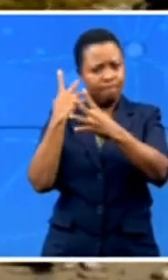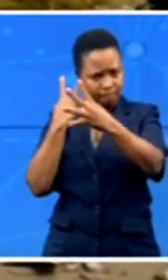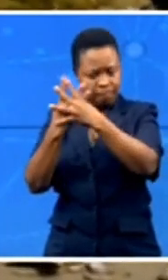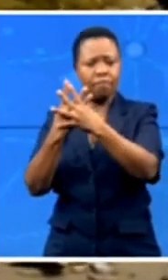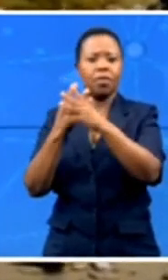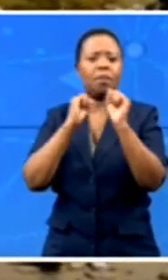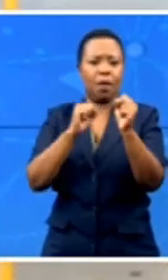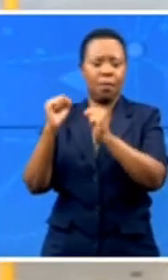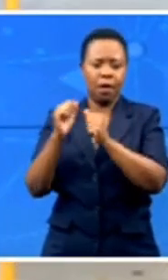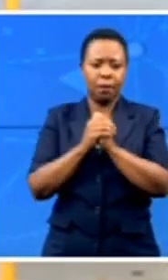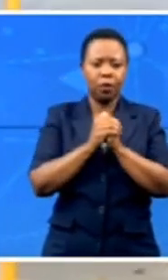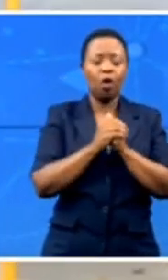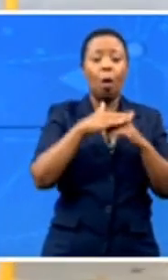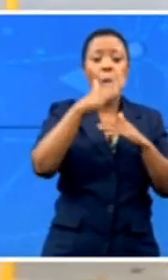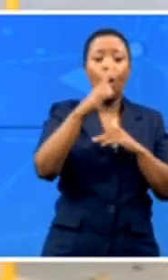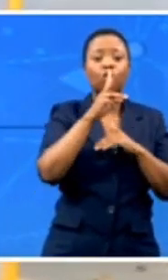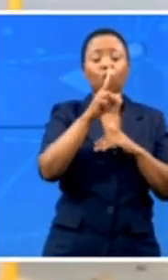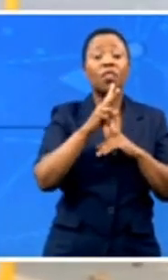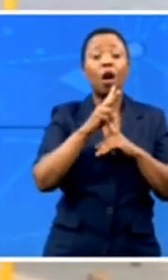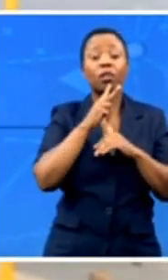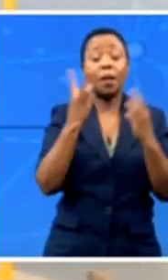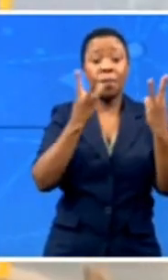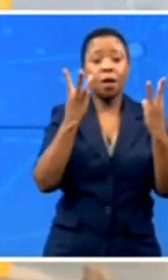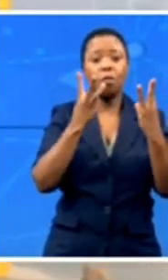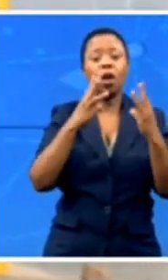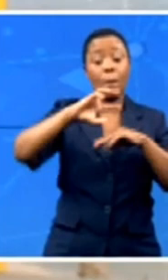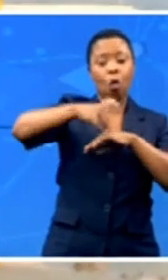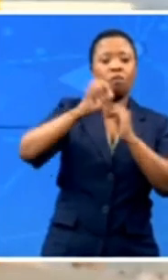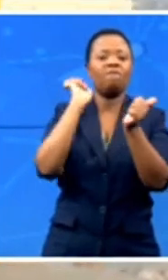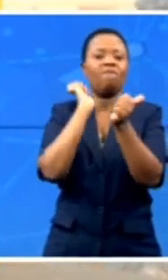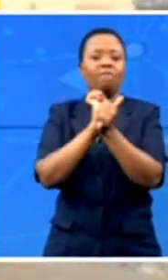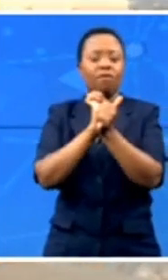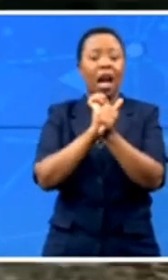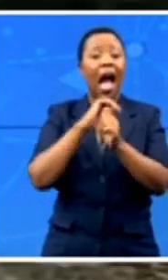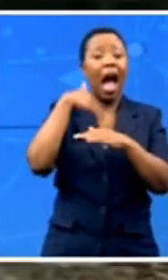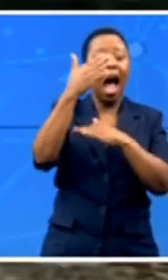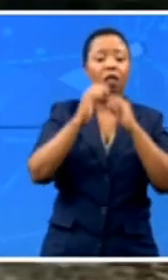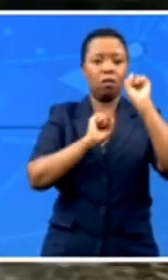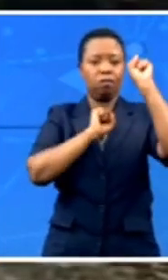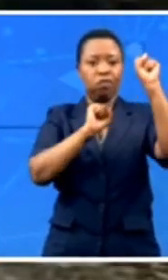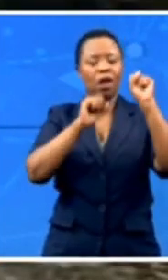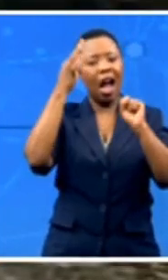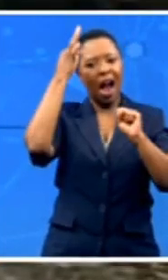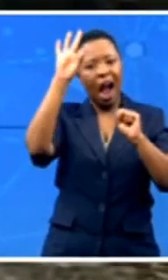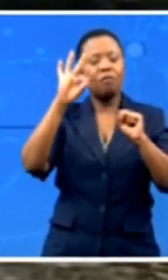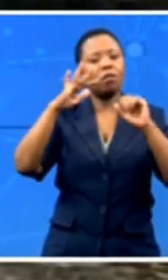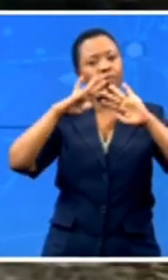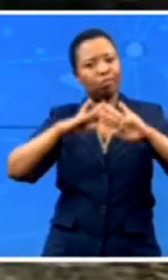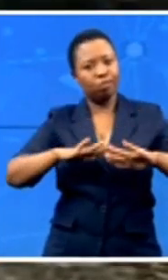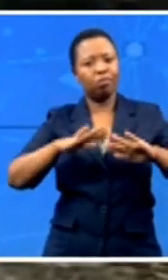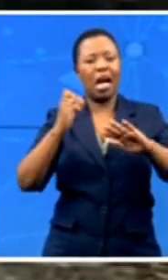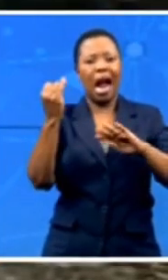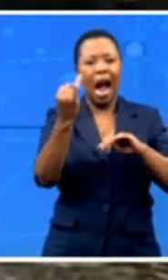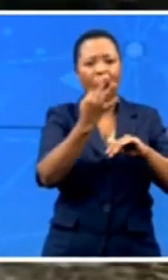arrested in the province. After about 10 days of unrest, government started to count the losses. The economic impact of the July